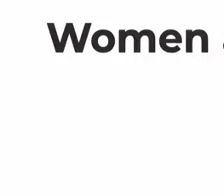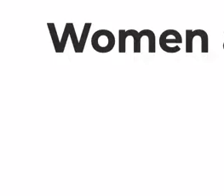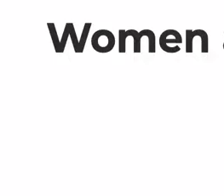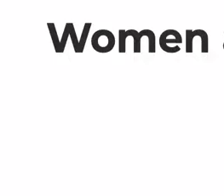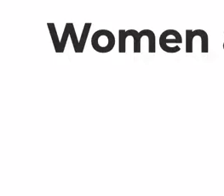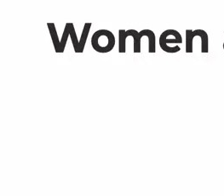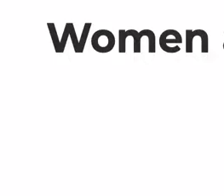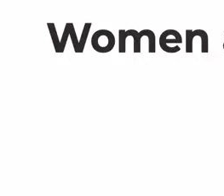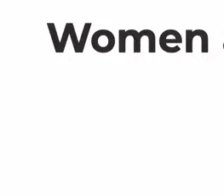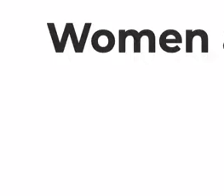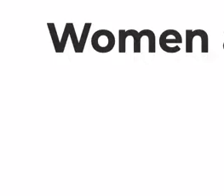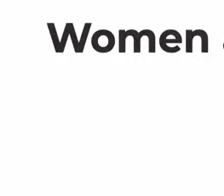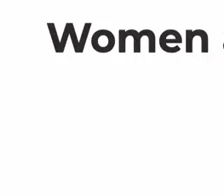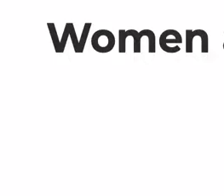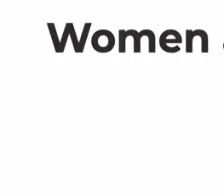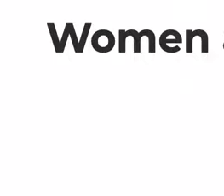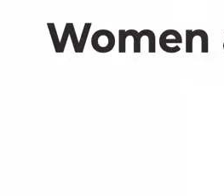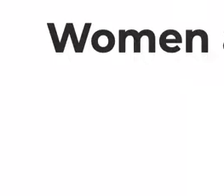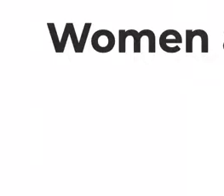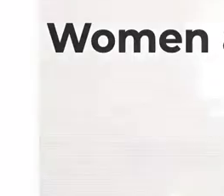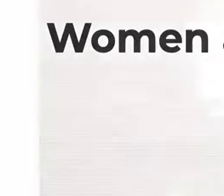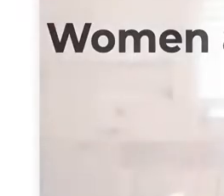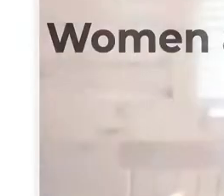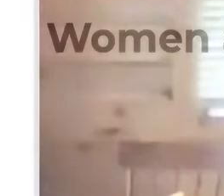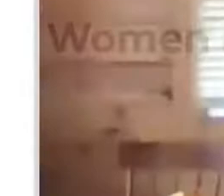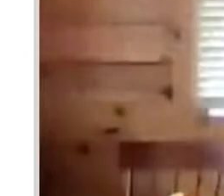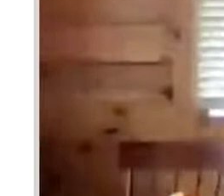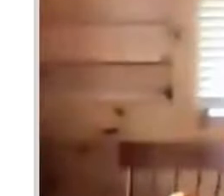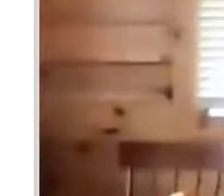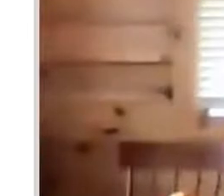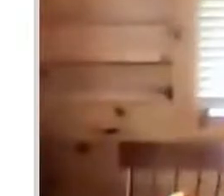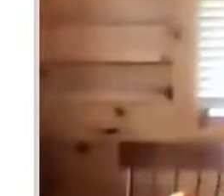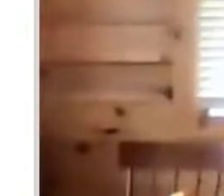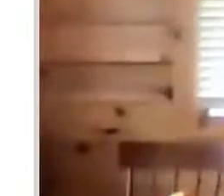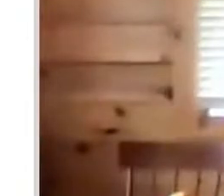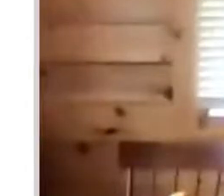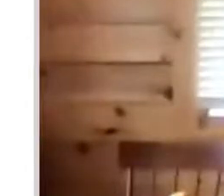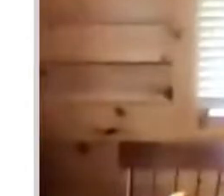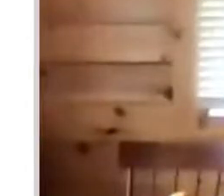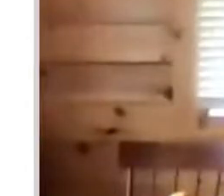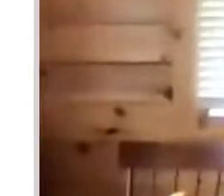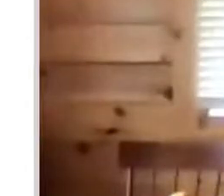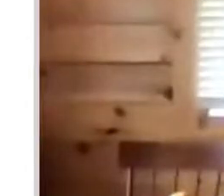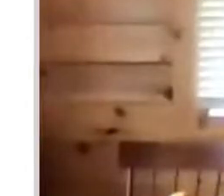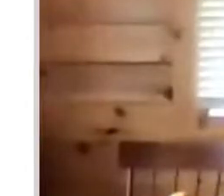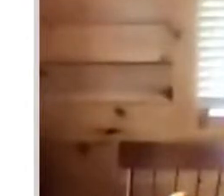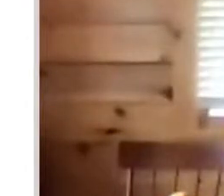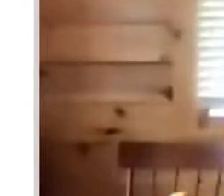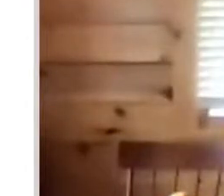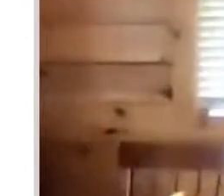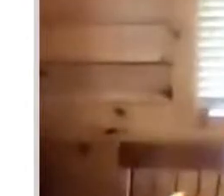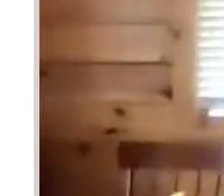for gender equality thank you to our speakers and our audience we have an opening statement